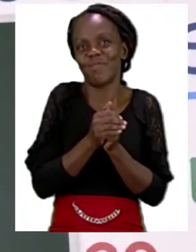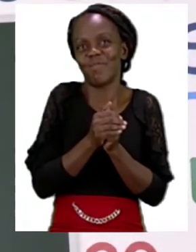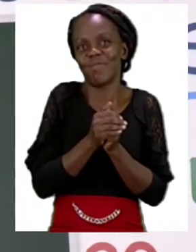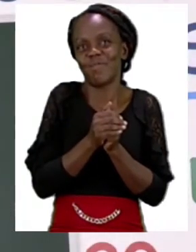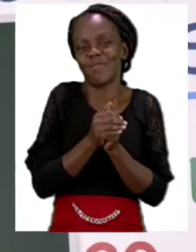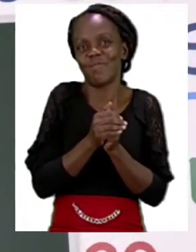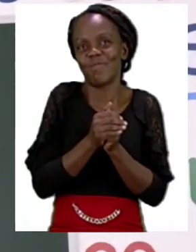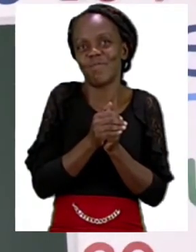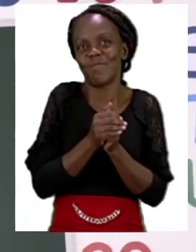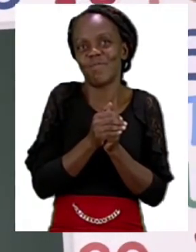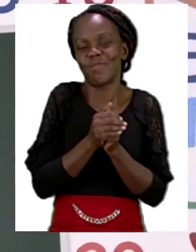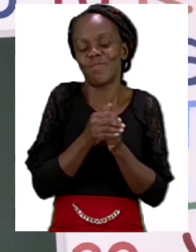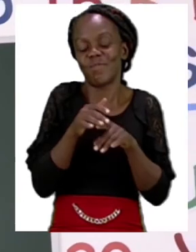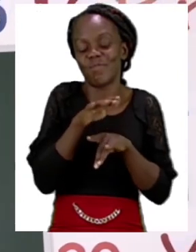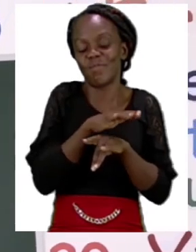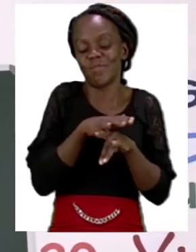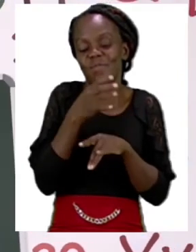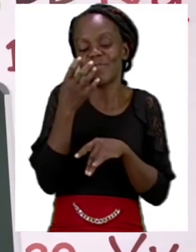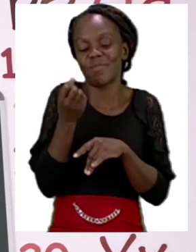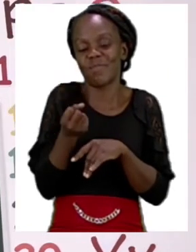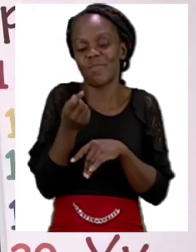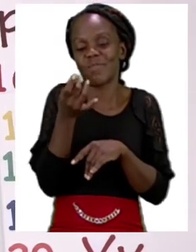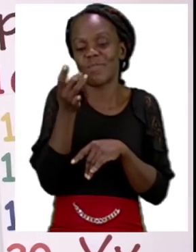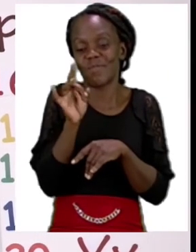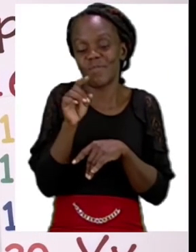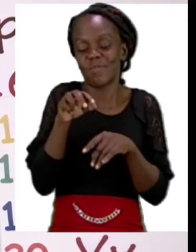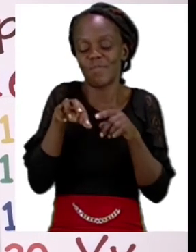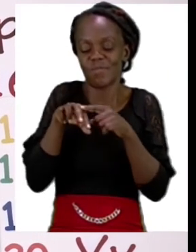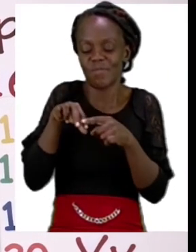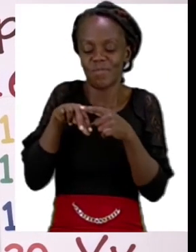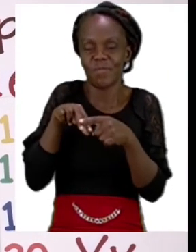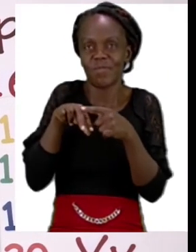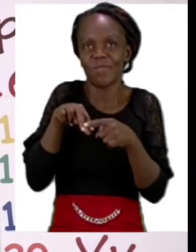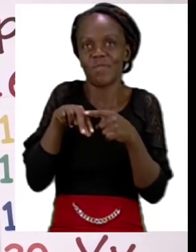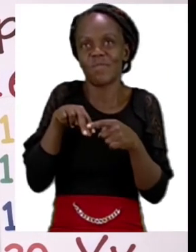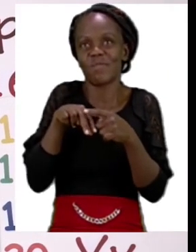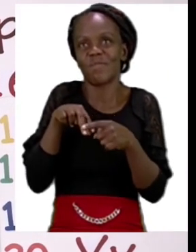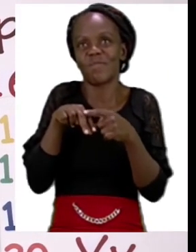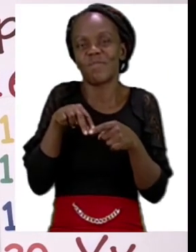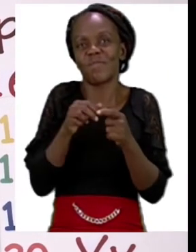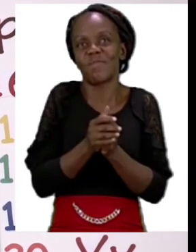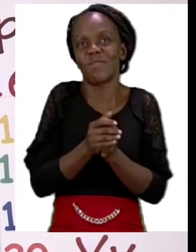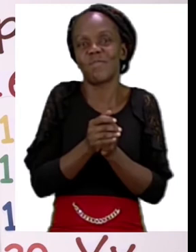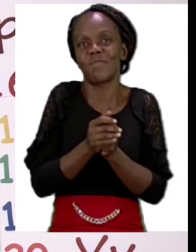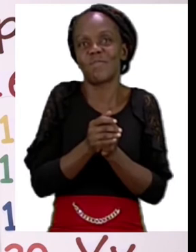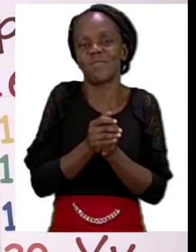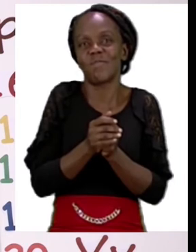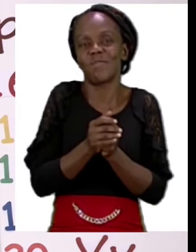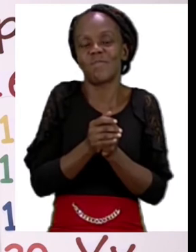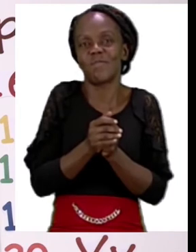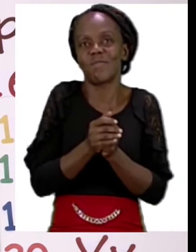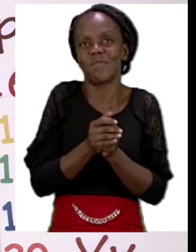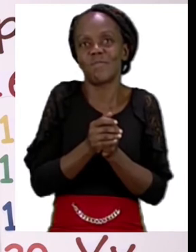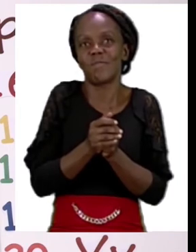has eight on it and just like your exercise you are going to practice not just drawing the number